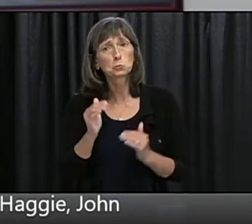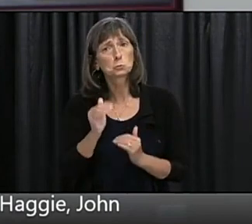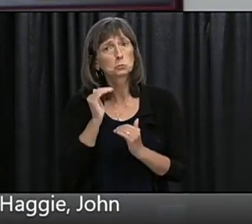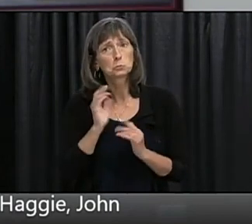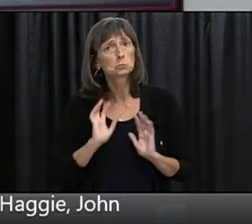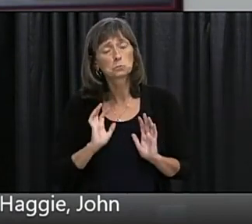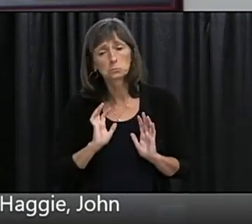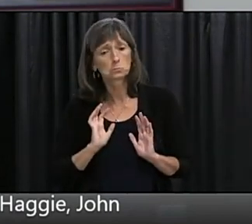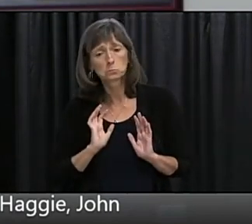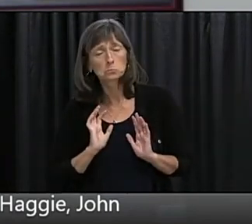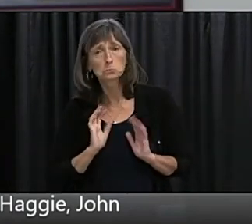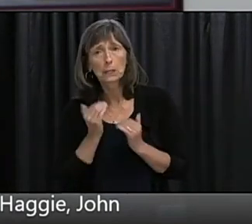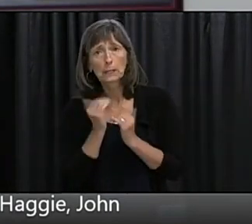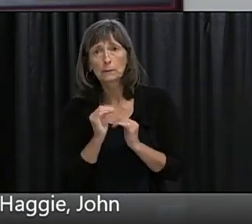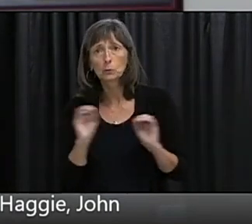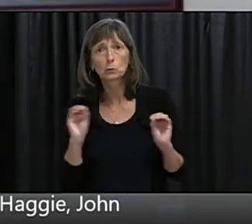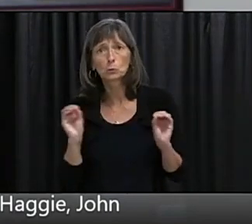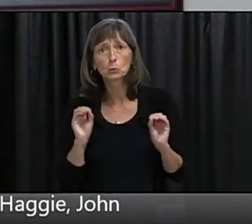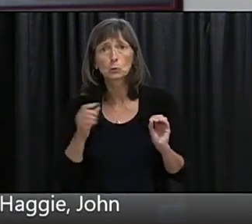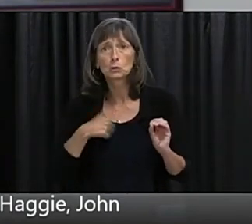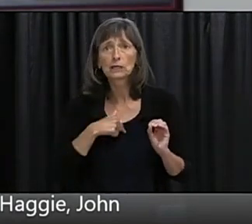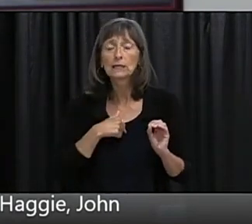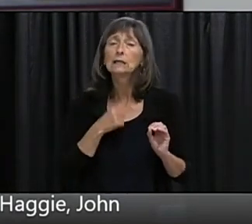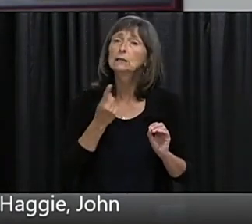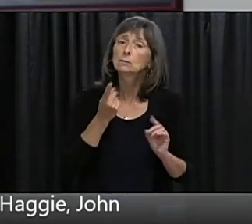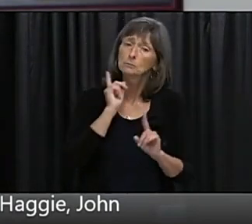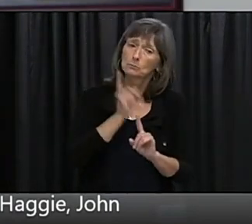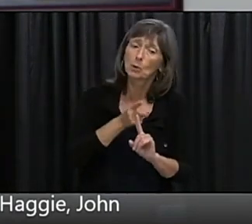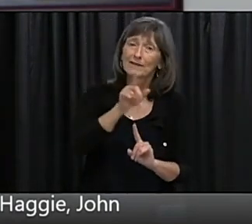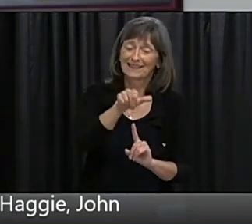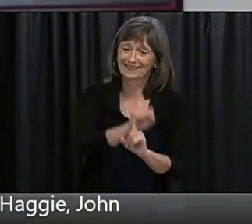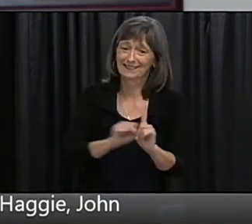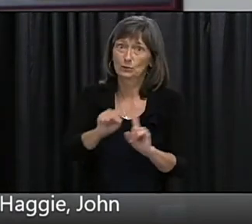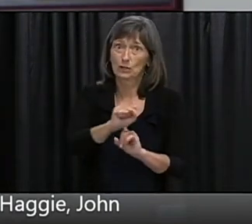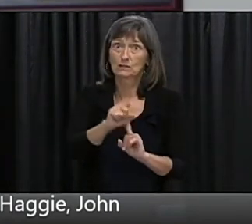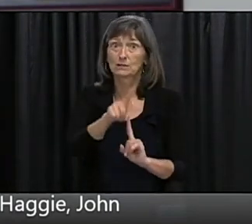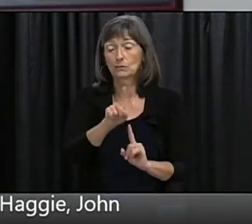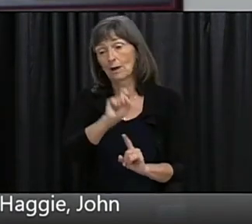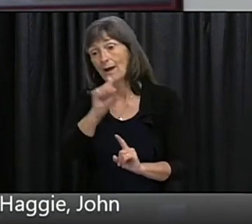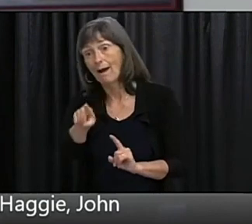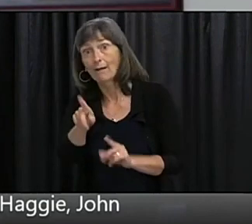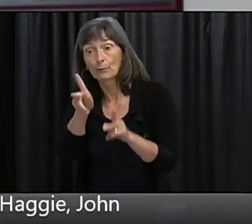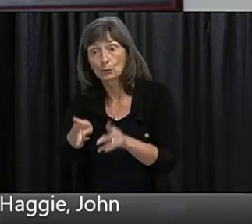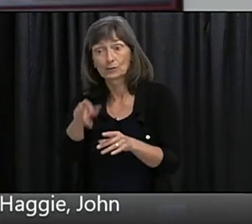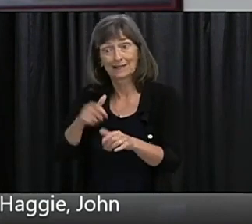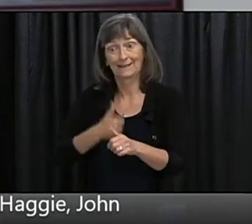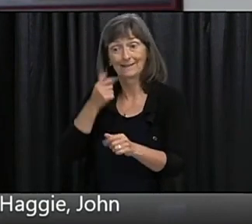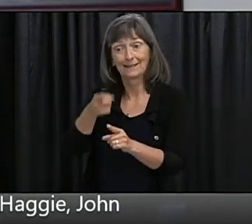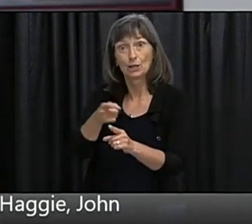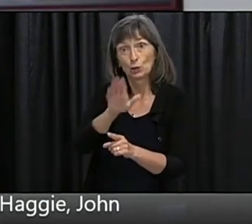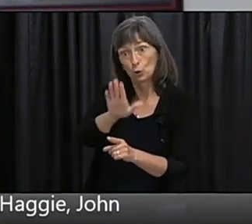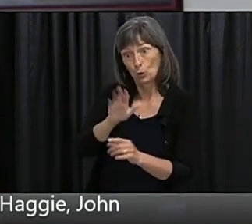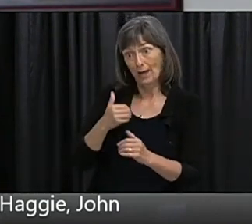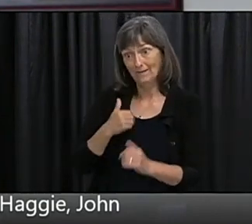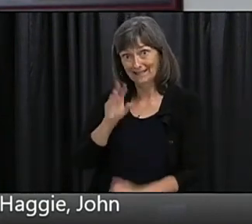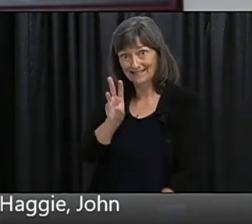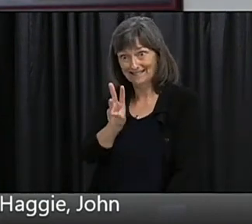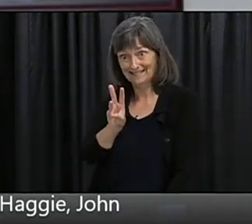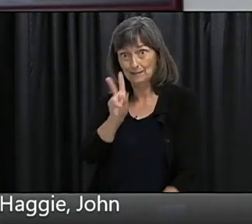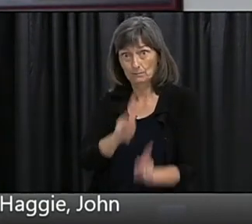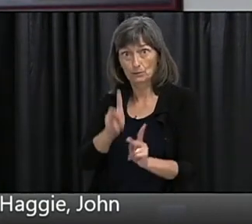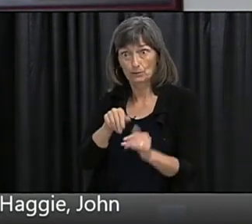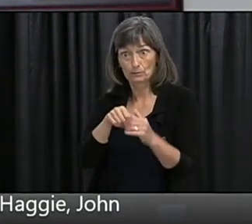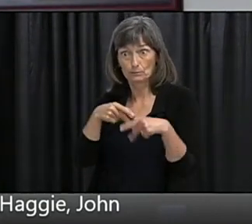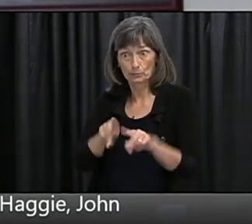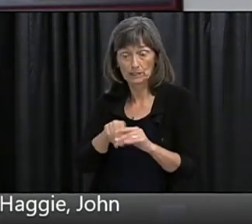concerned and say you know you have six designated visitors that's your shortly do you want to put a